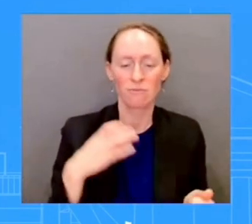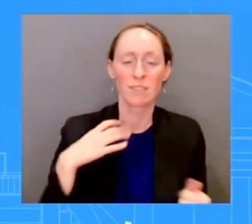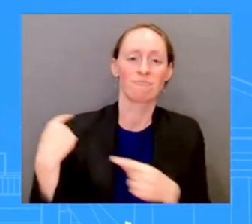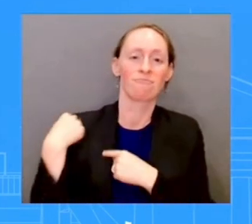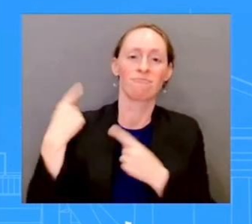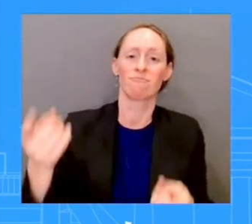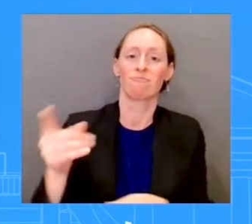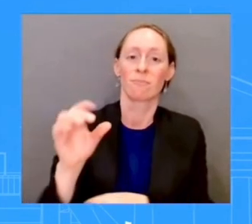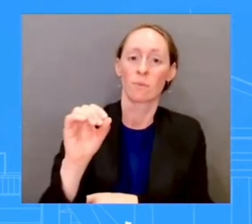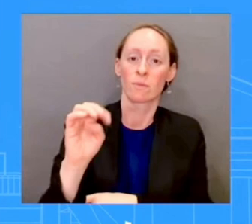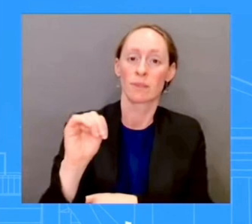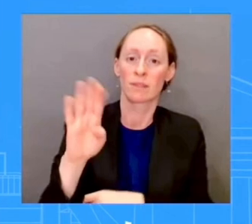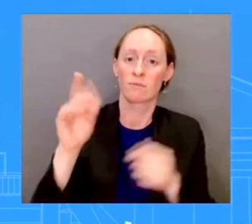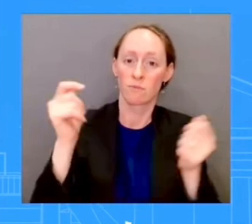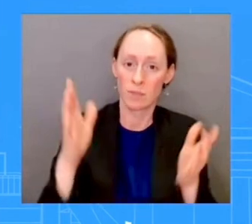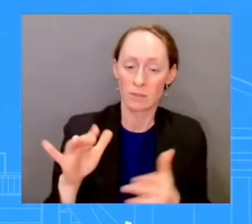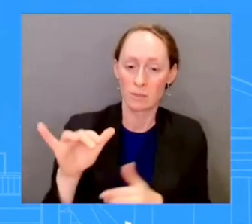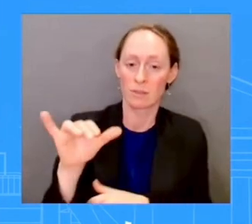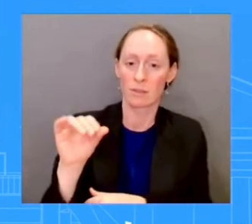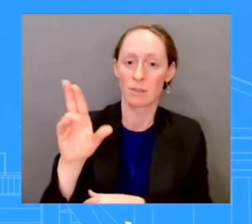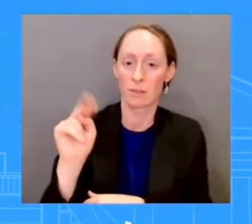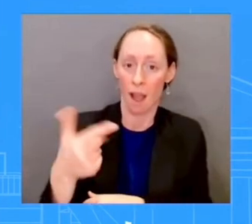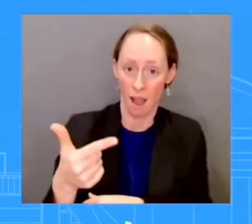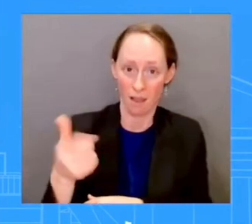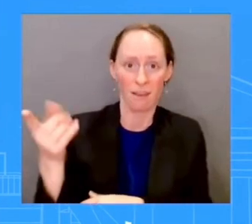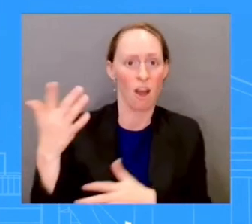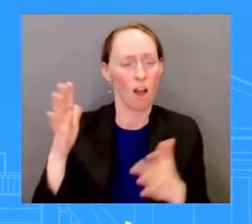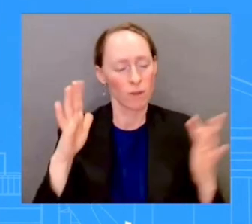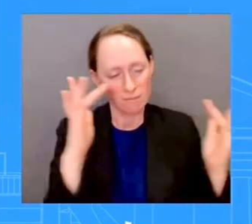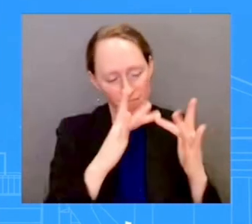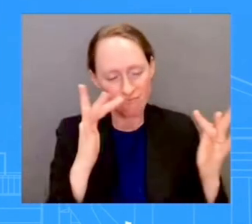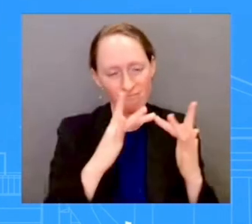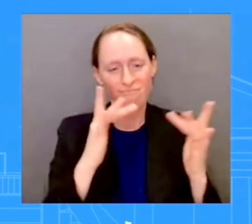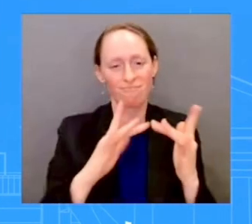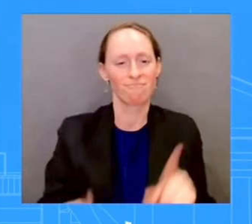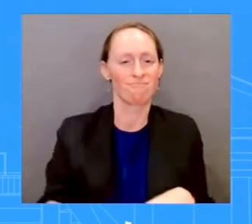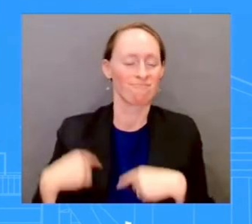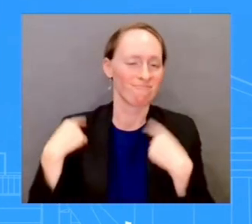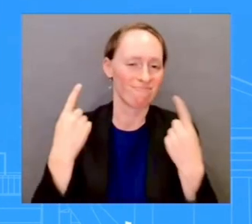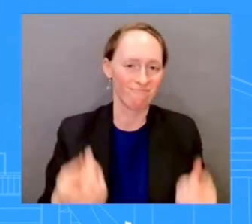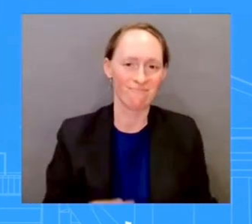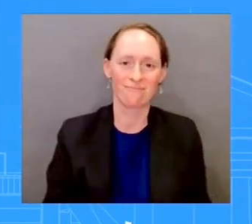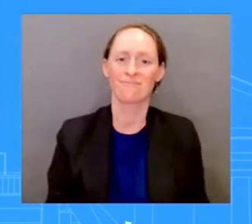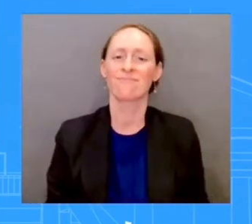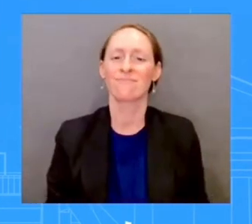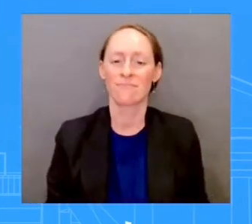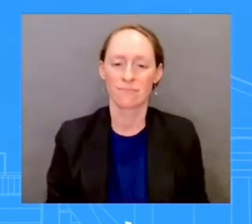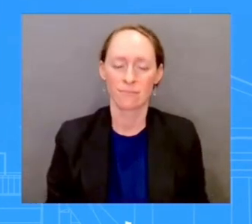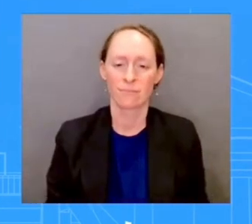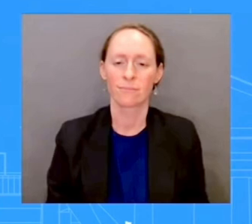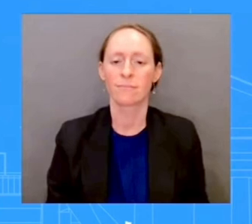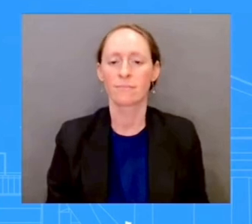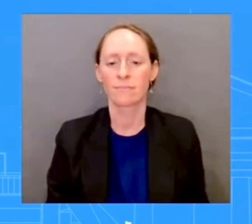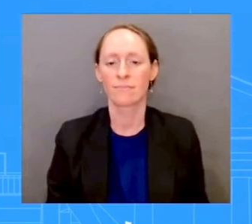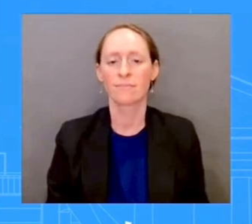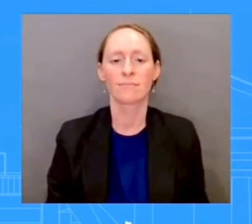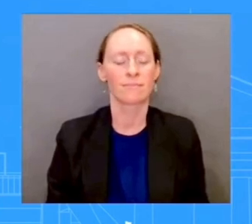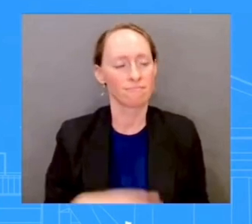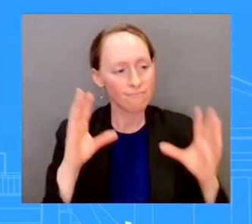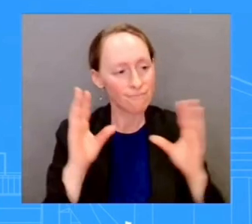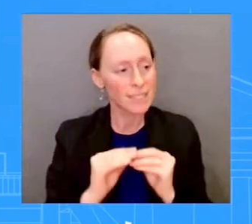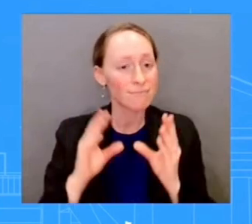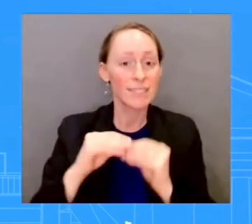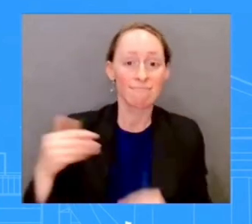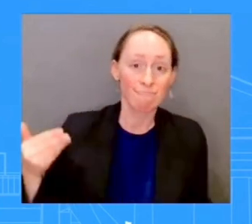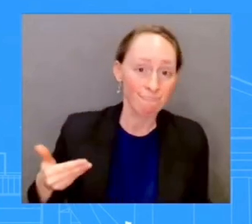And she has led this process along with the Legislative Affairs folks. And we have had multiple conversations, multiple calls